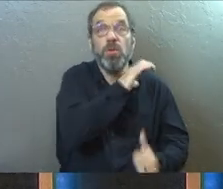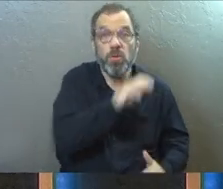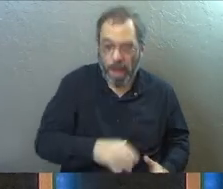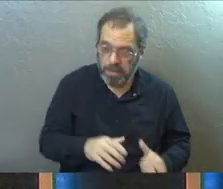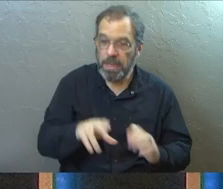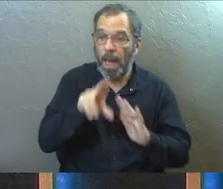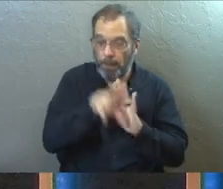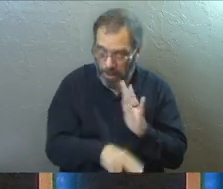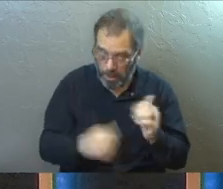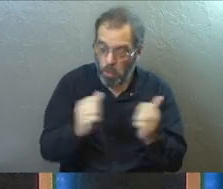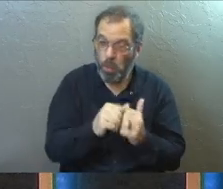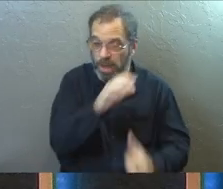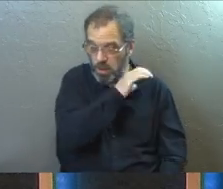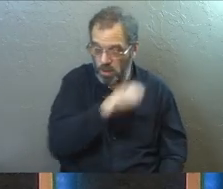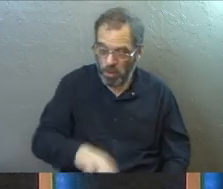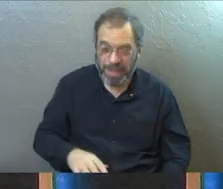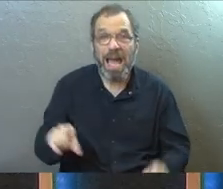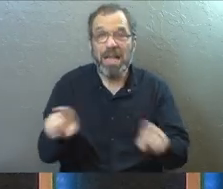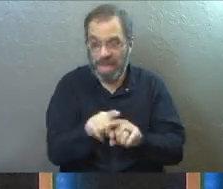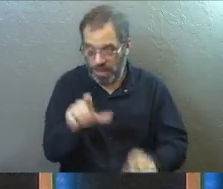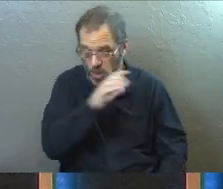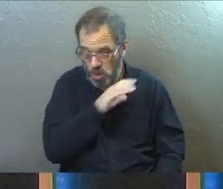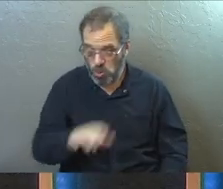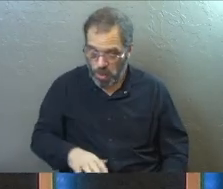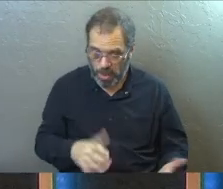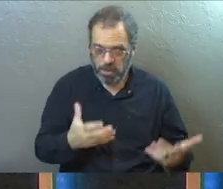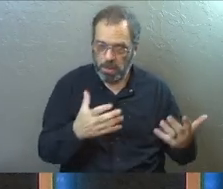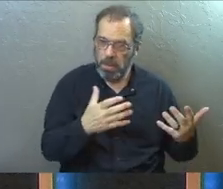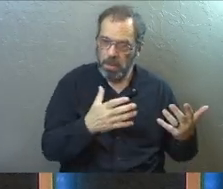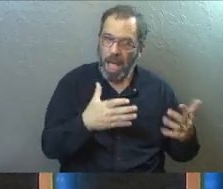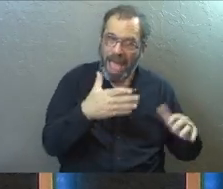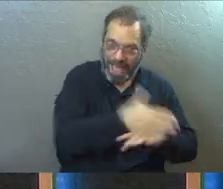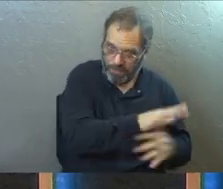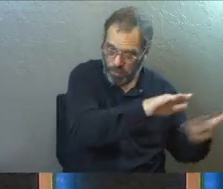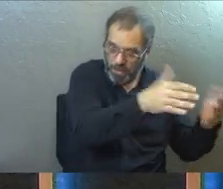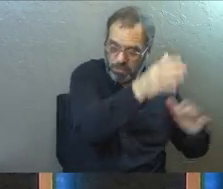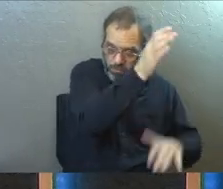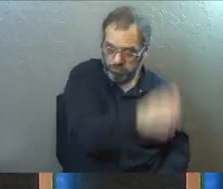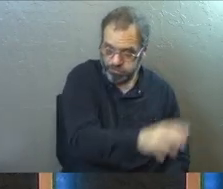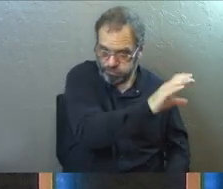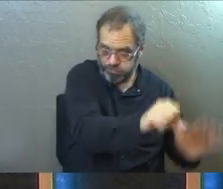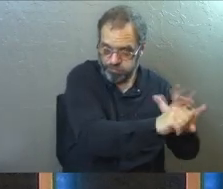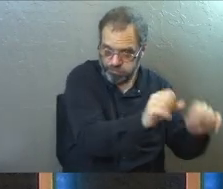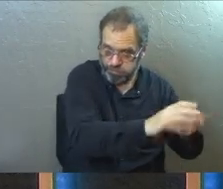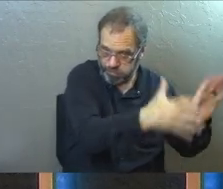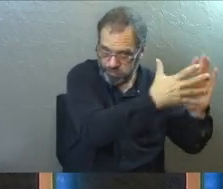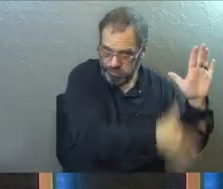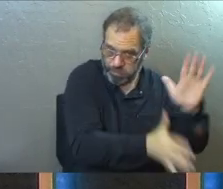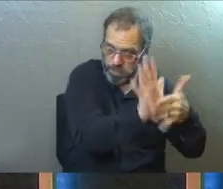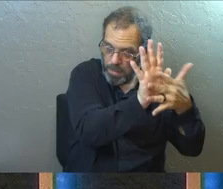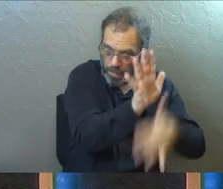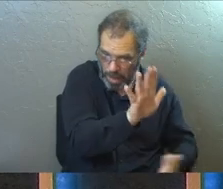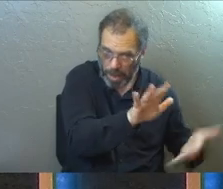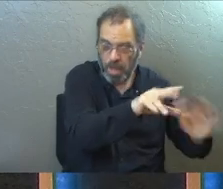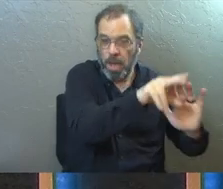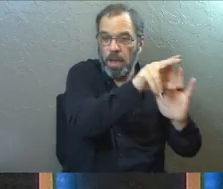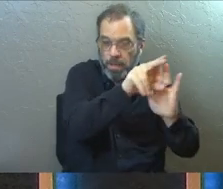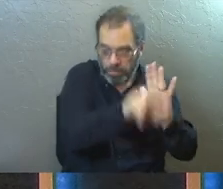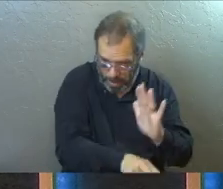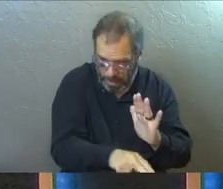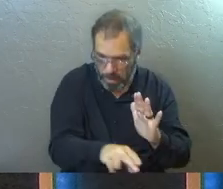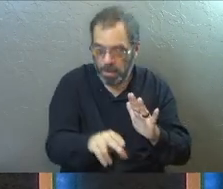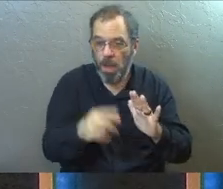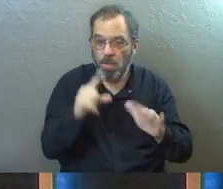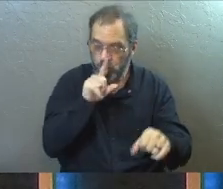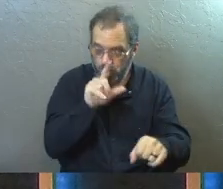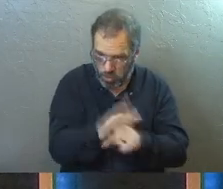Christ. You were buried with Christ. Just like Christ was, after he died on the cross, he was buried into the tomb. And that